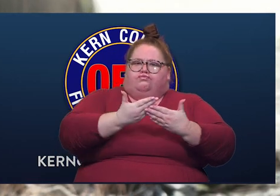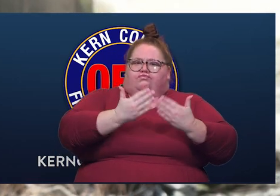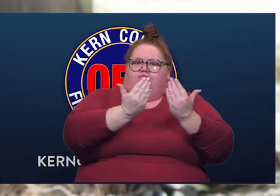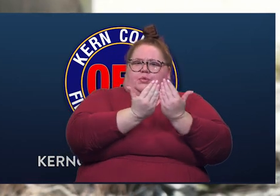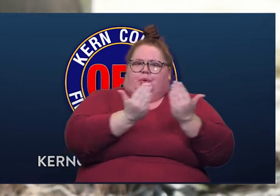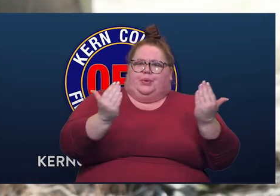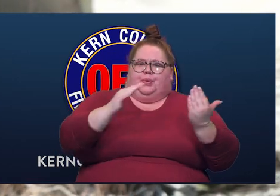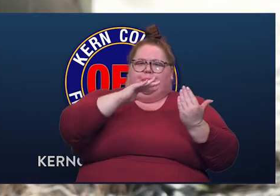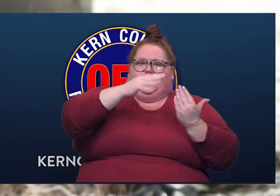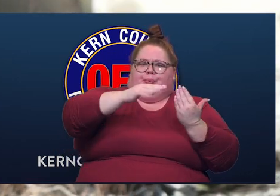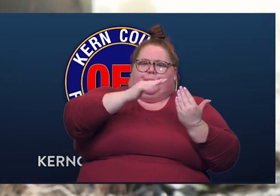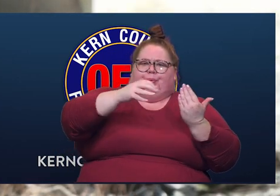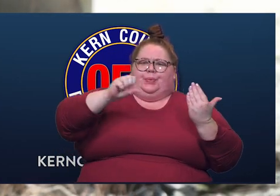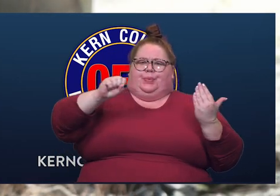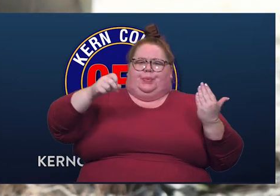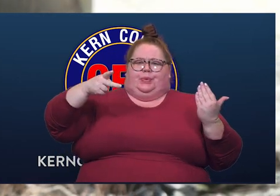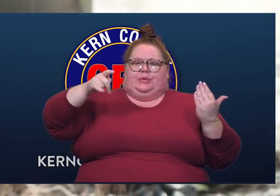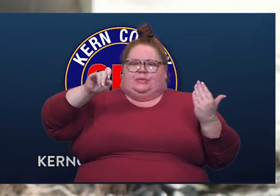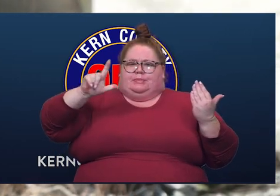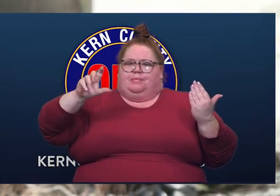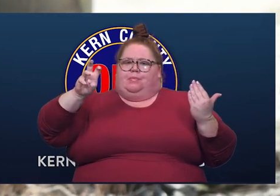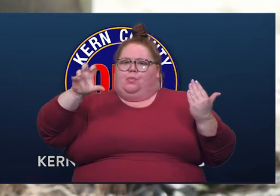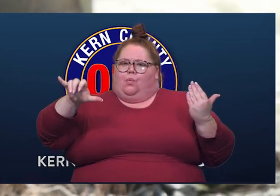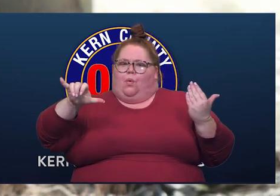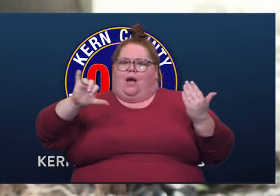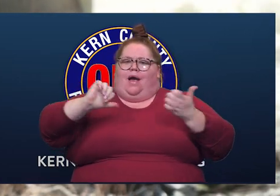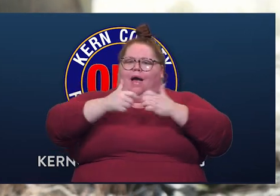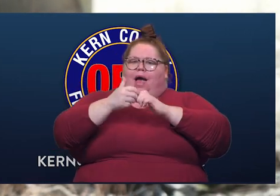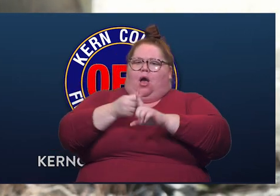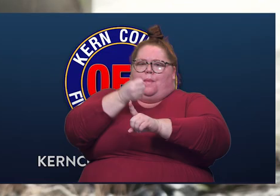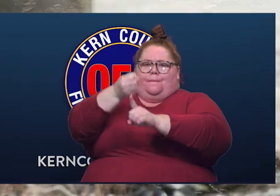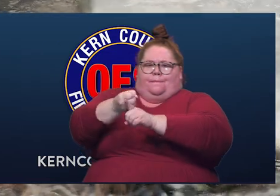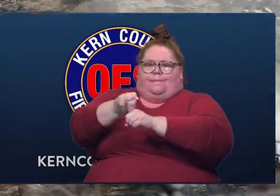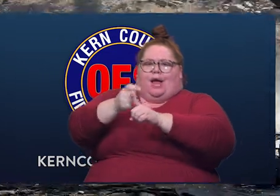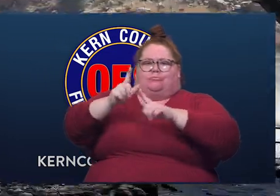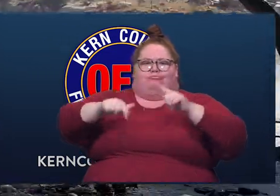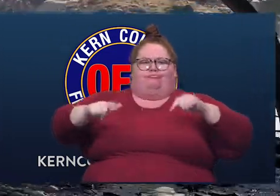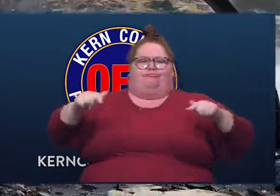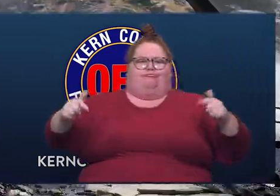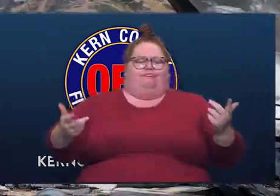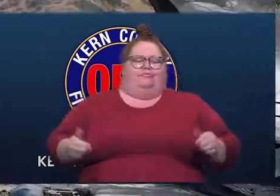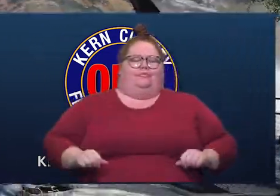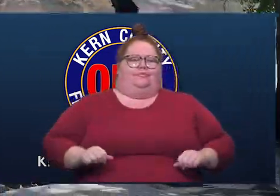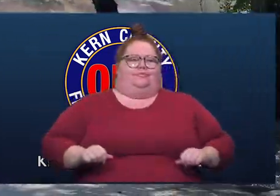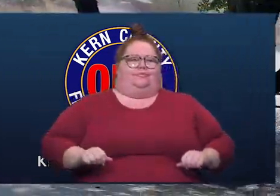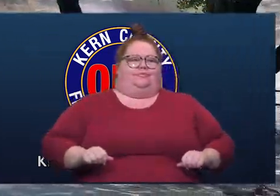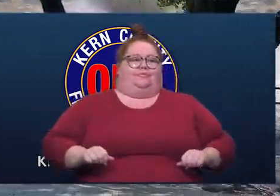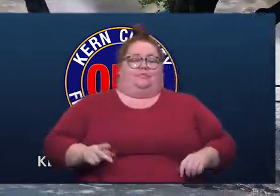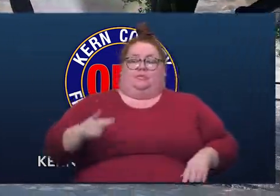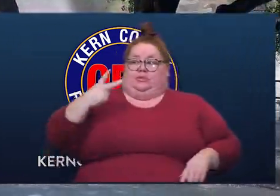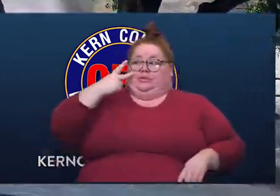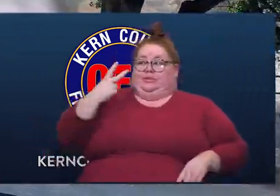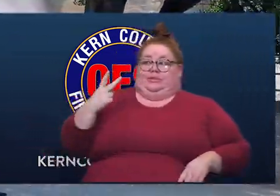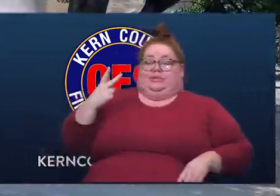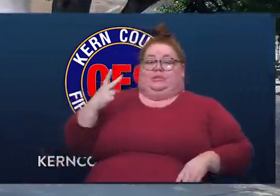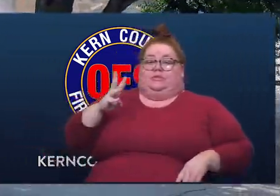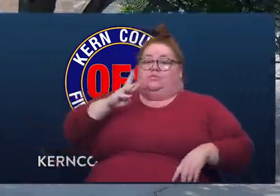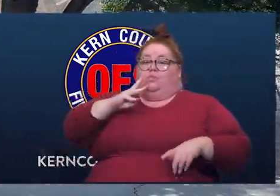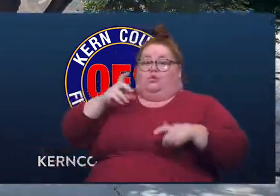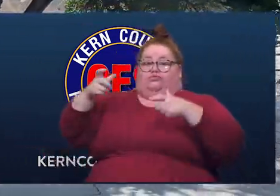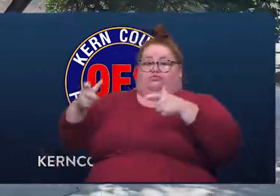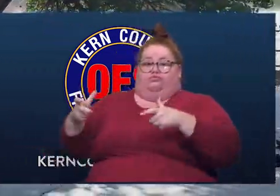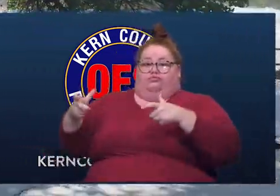what does that affect, and those types of questions. So as you look here at the dam, we're at the spillway